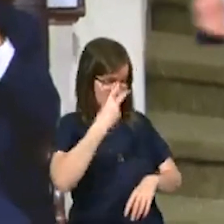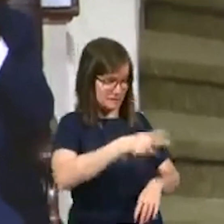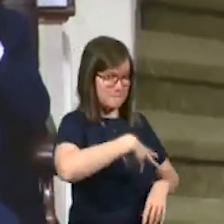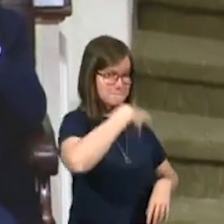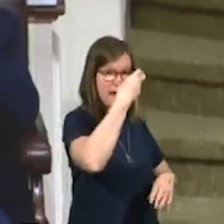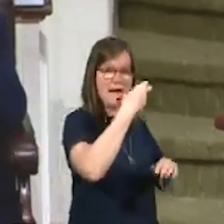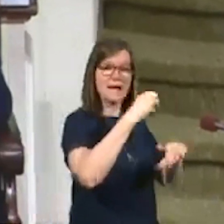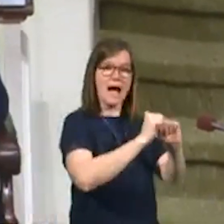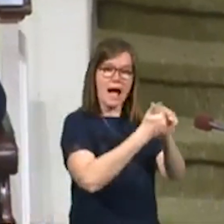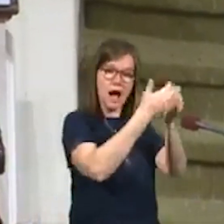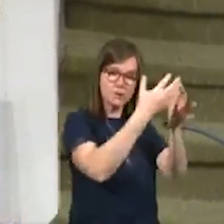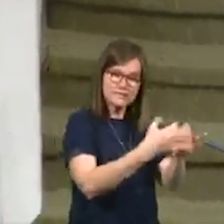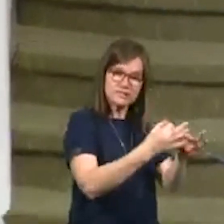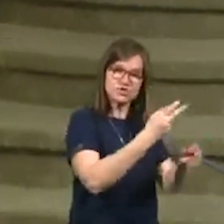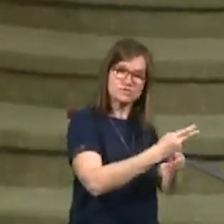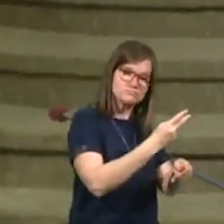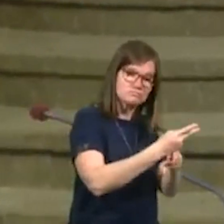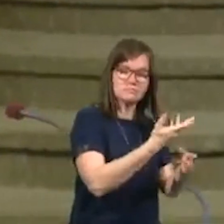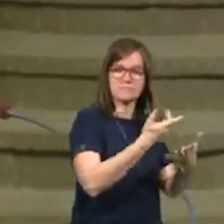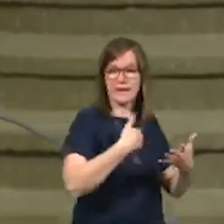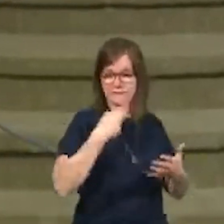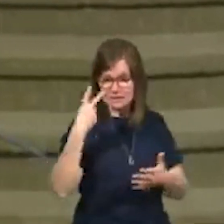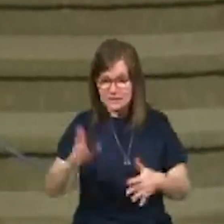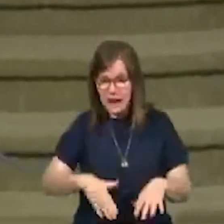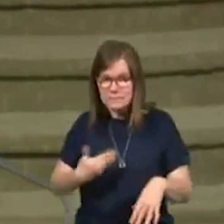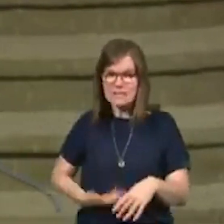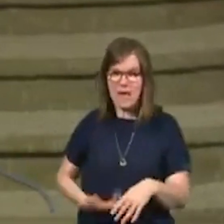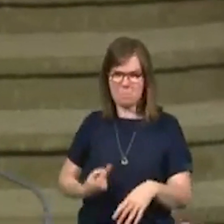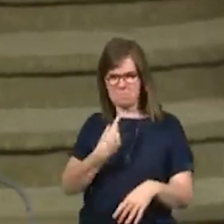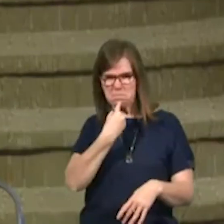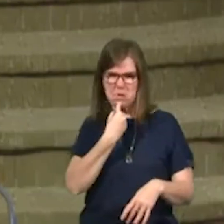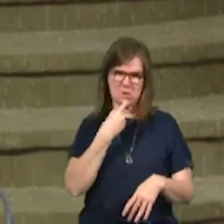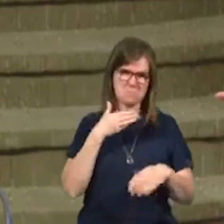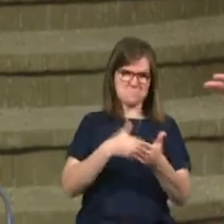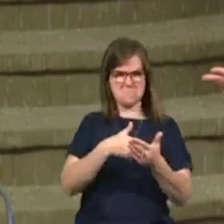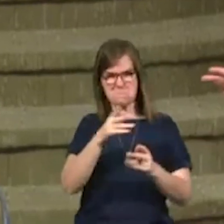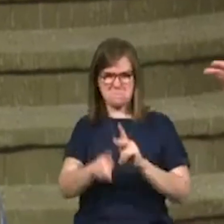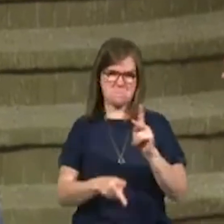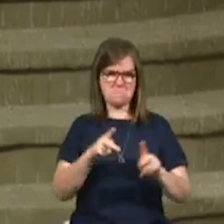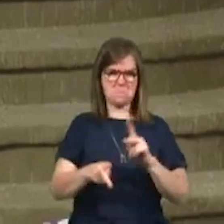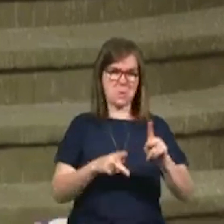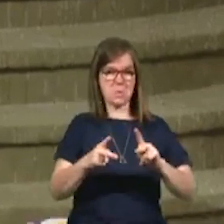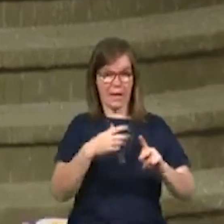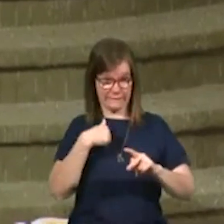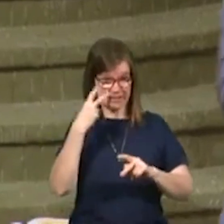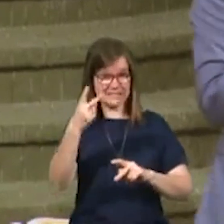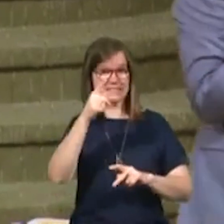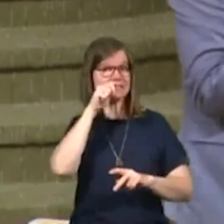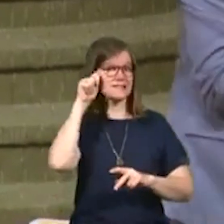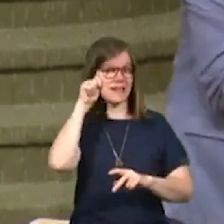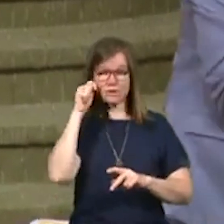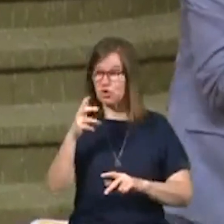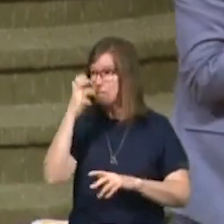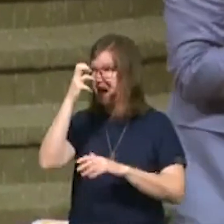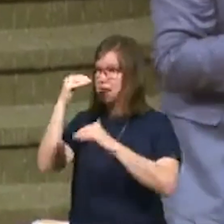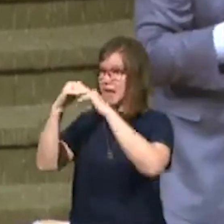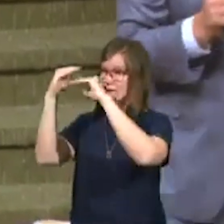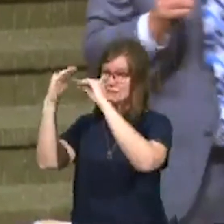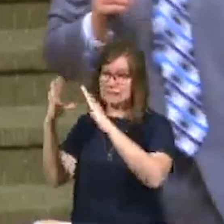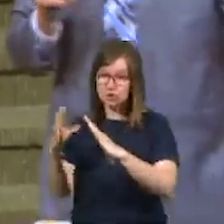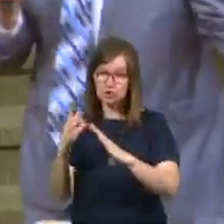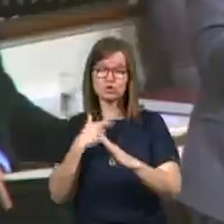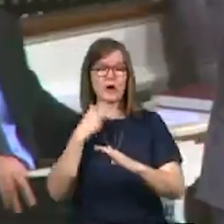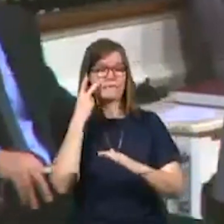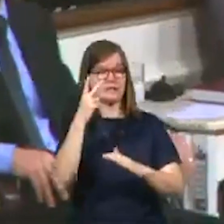maybe how a decision was handled. I've seen them get upset and bitter at people, and I've seen teenagers get mad at teachers. I've seen